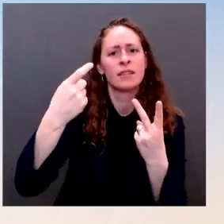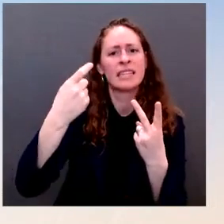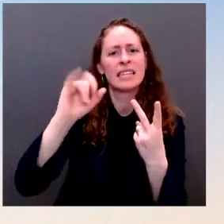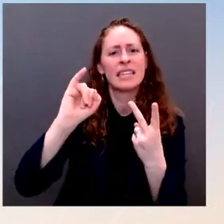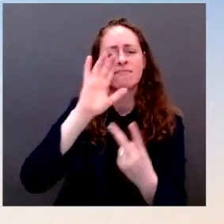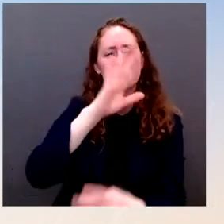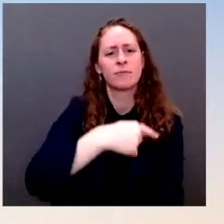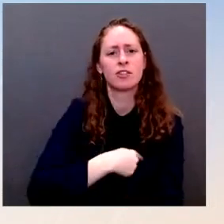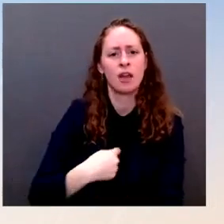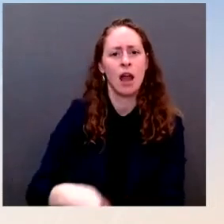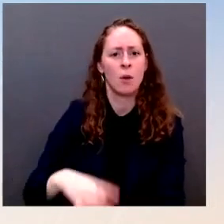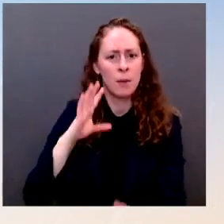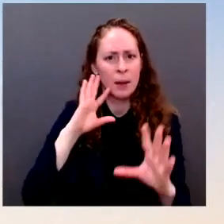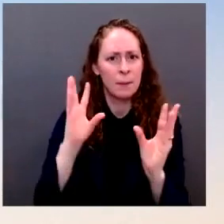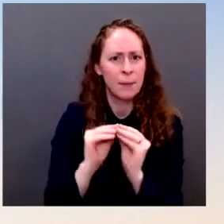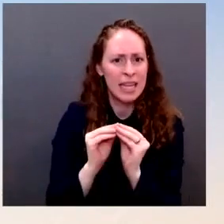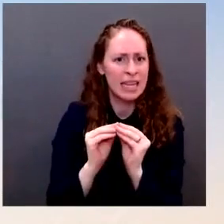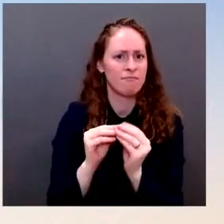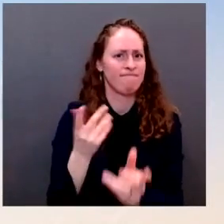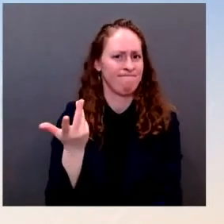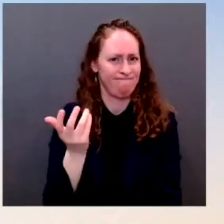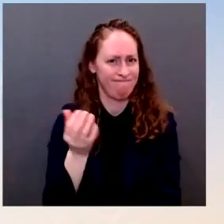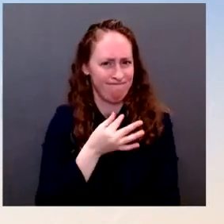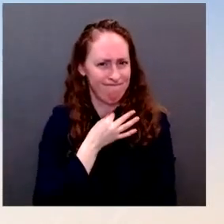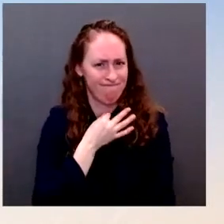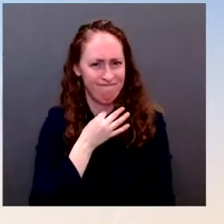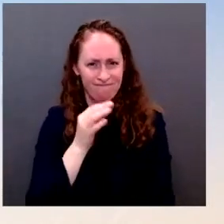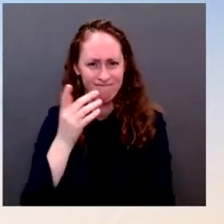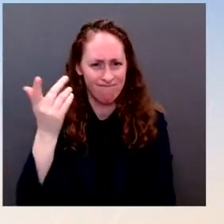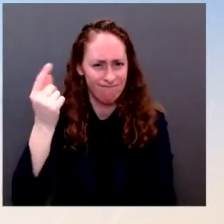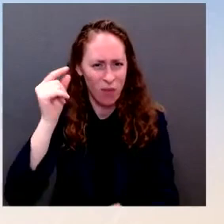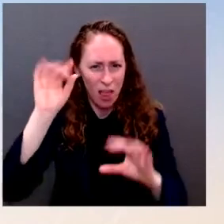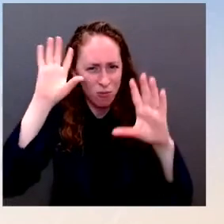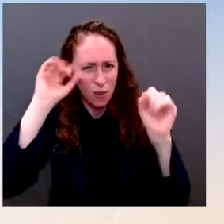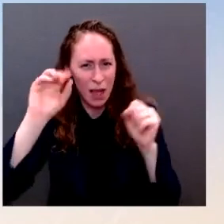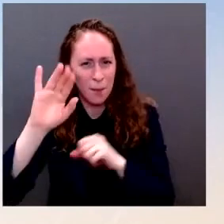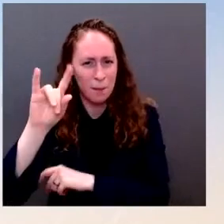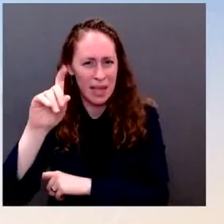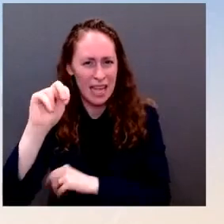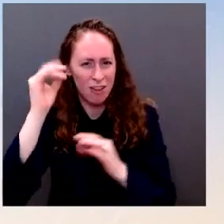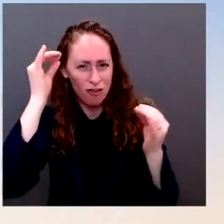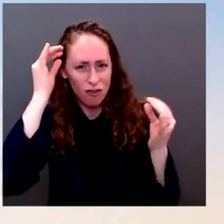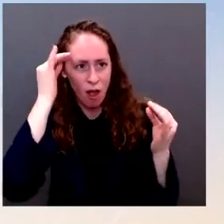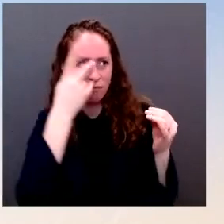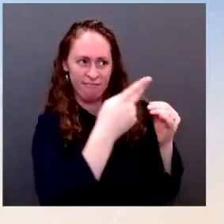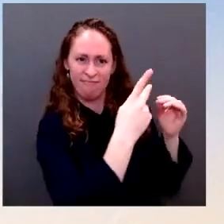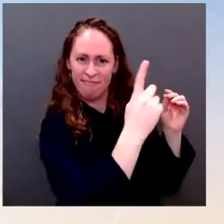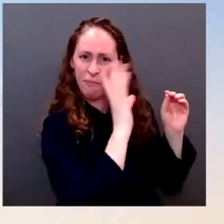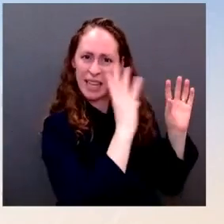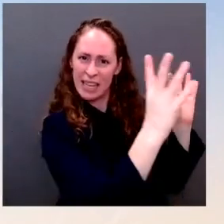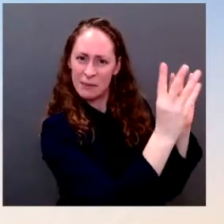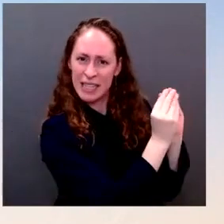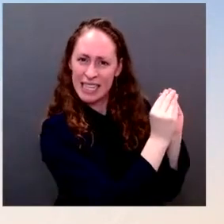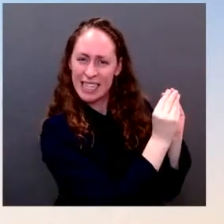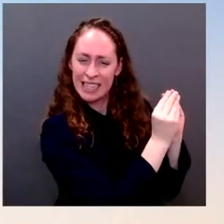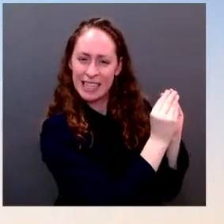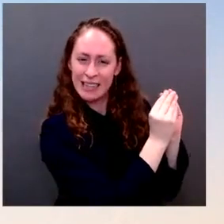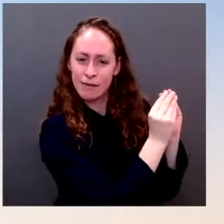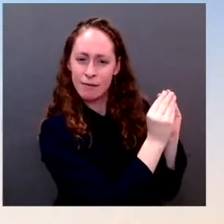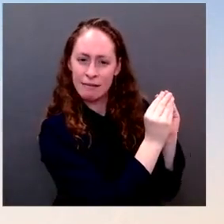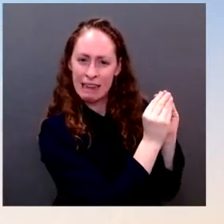Russia, Xi, and Putin through the lens of his broader foreign policy, goals, agenda items, relationships?